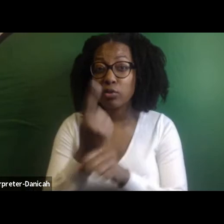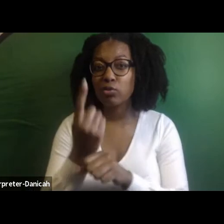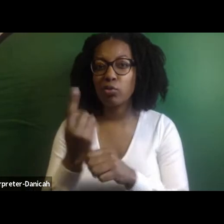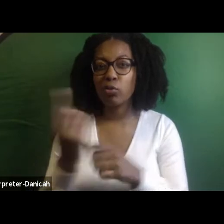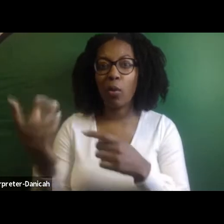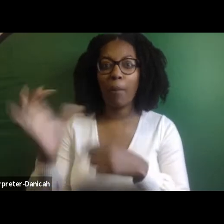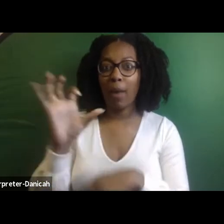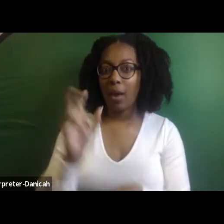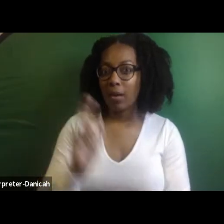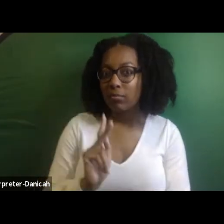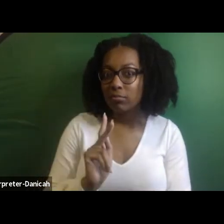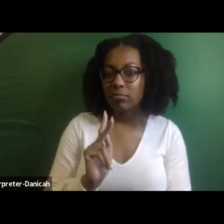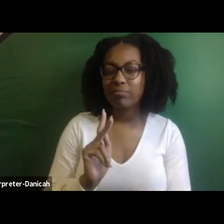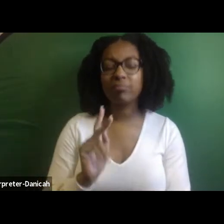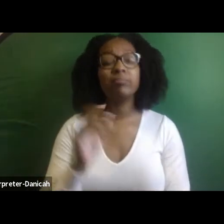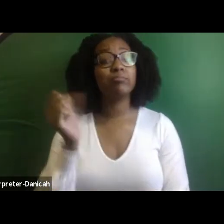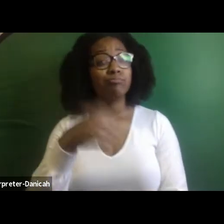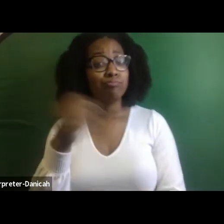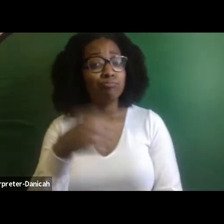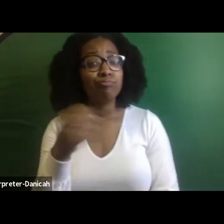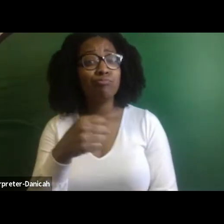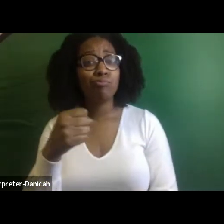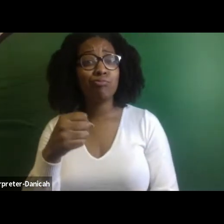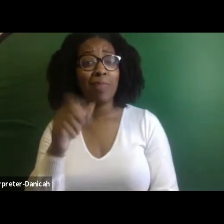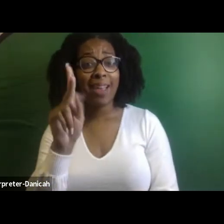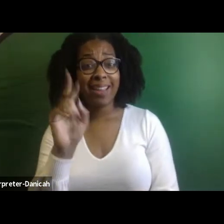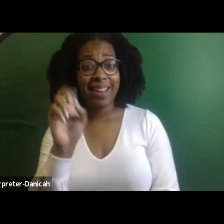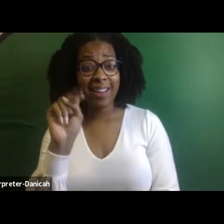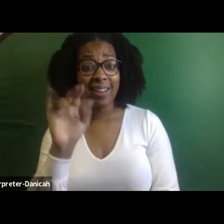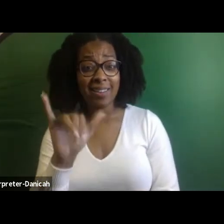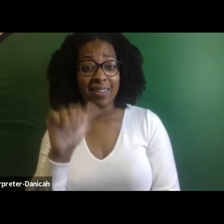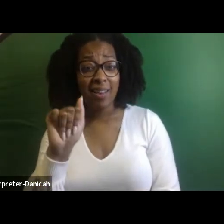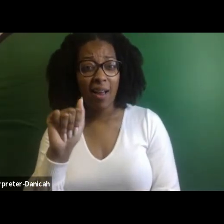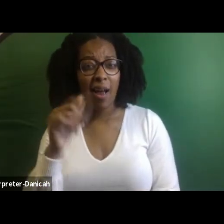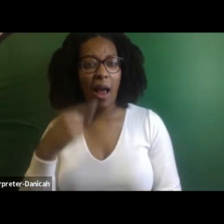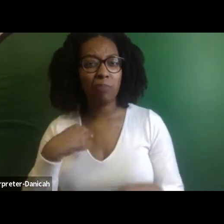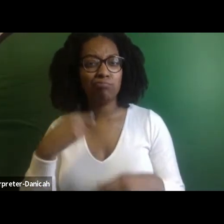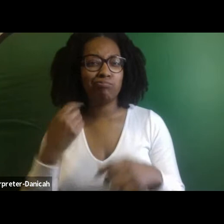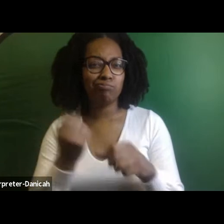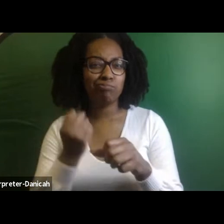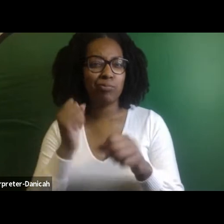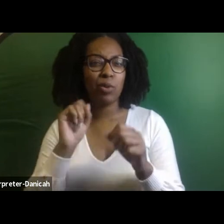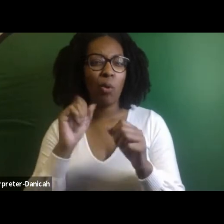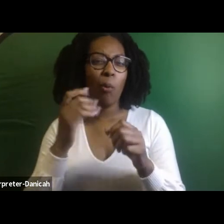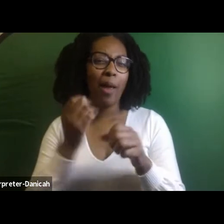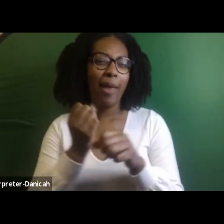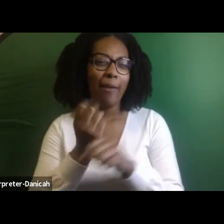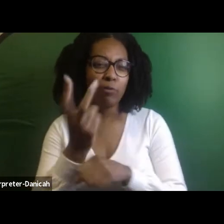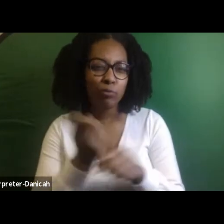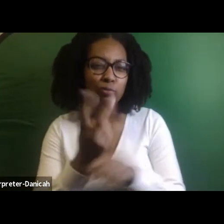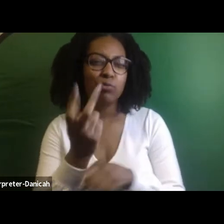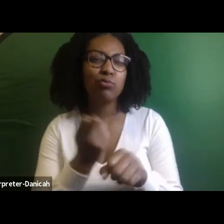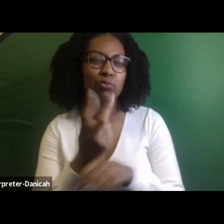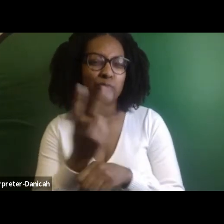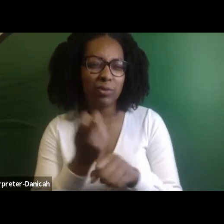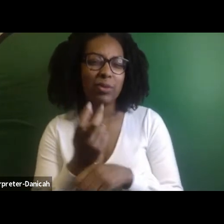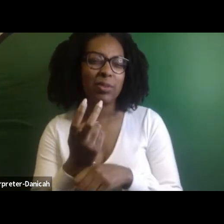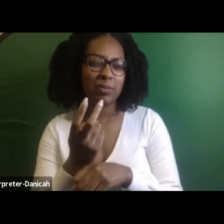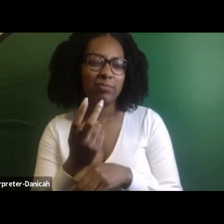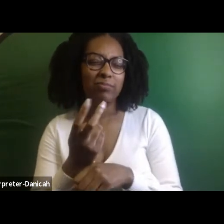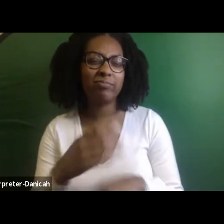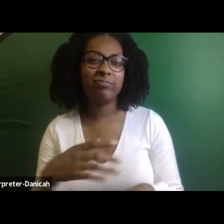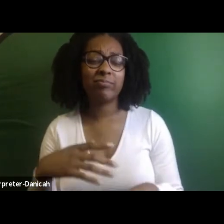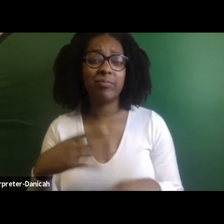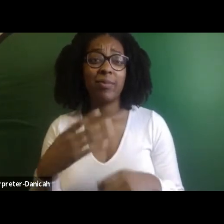other year. But yeah, I haven't been able to come back. I came back last year to celebrate Urban Bush Women's 35th